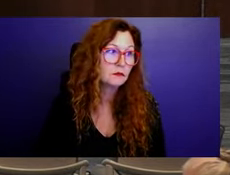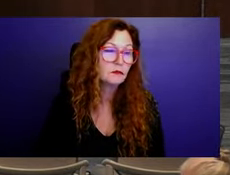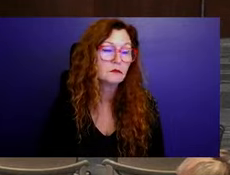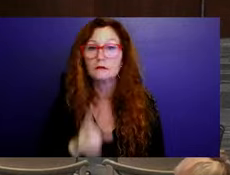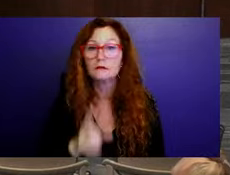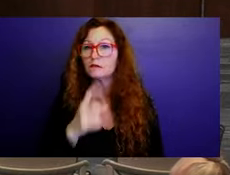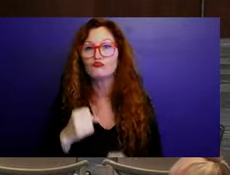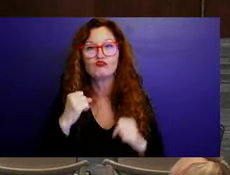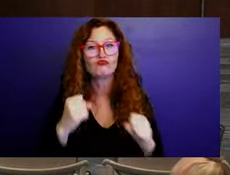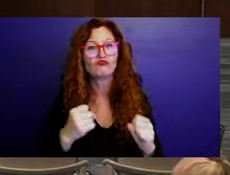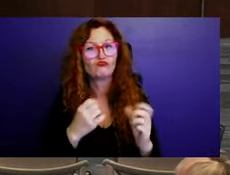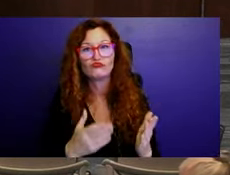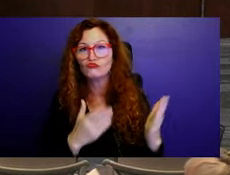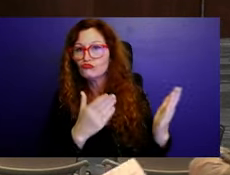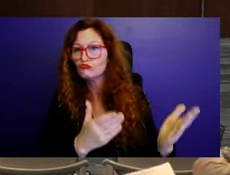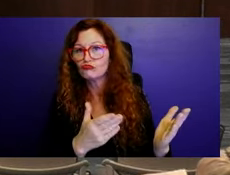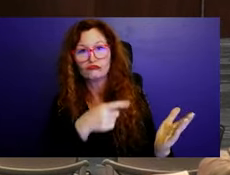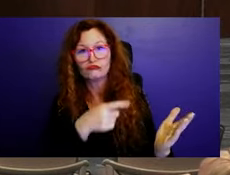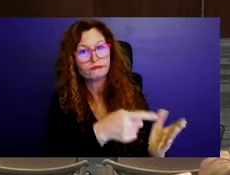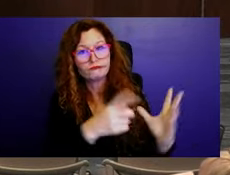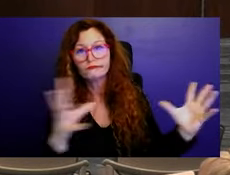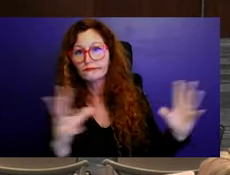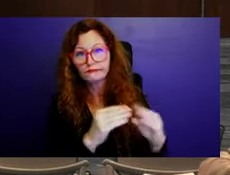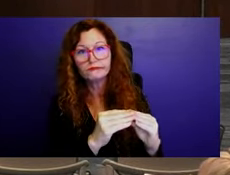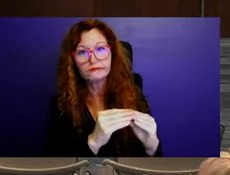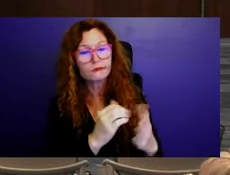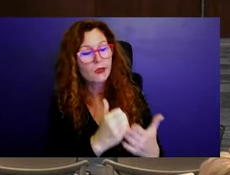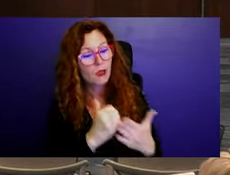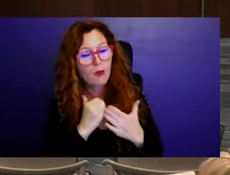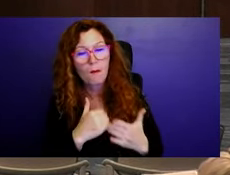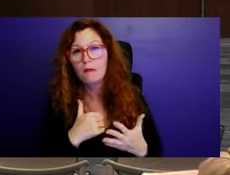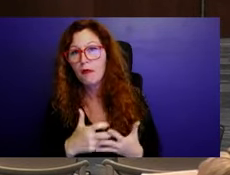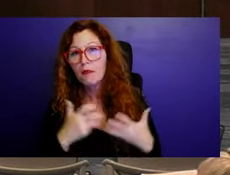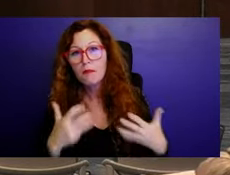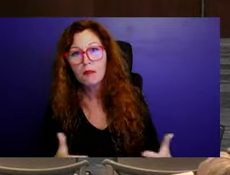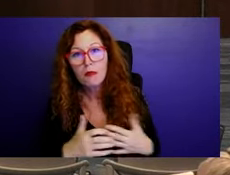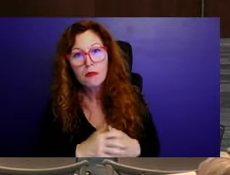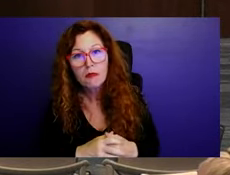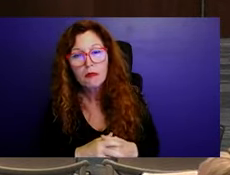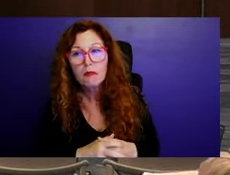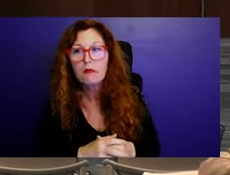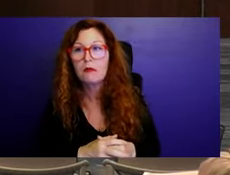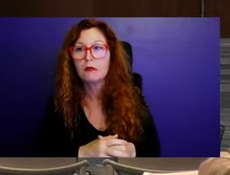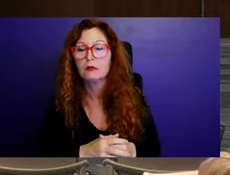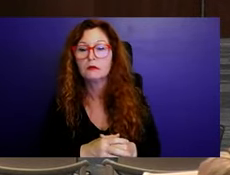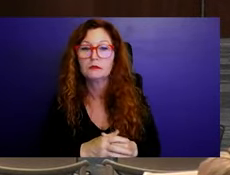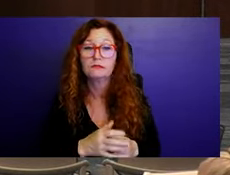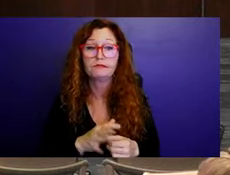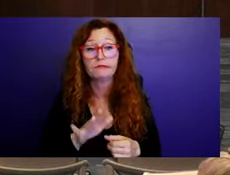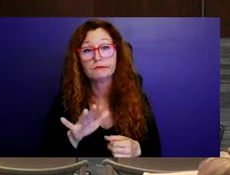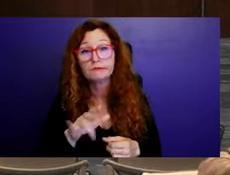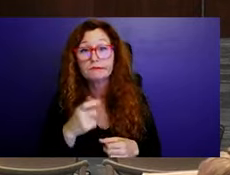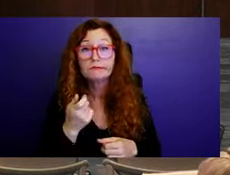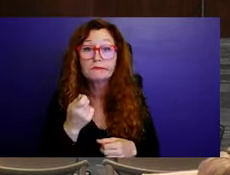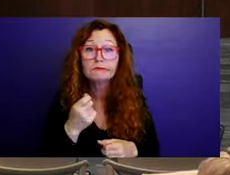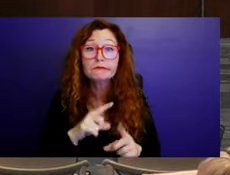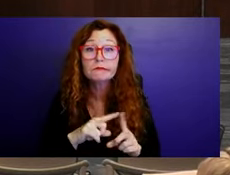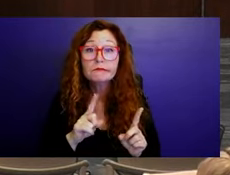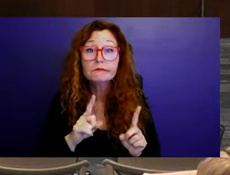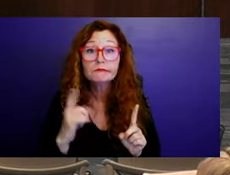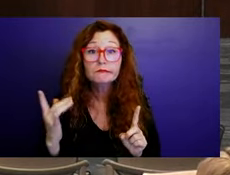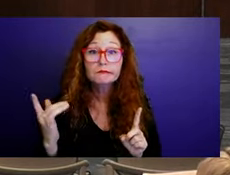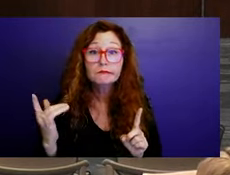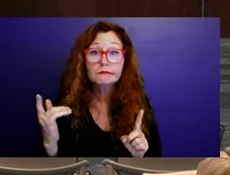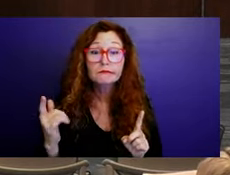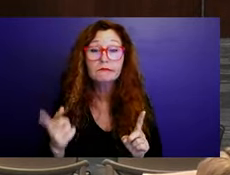extremely helpful. And, um, you know, it's, it's a little bit different because at this one, we're all, you know, the national